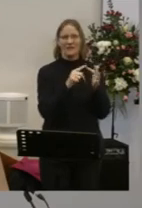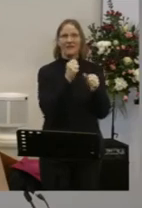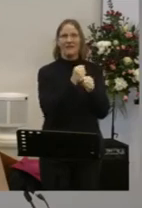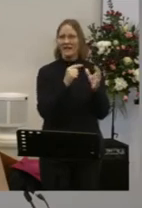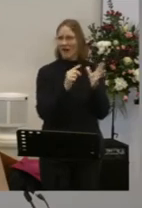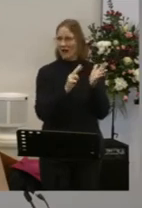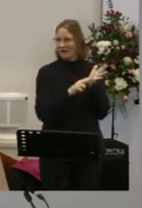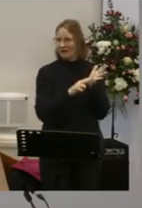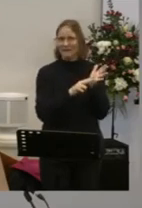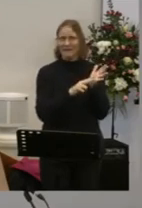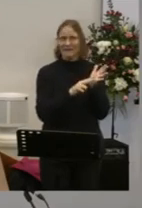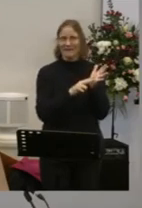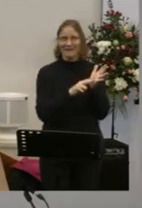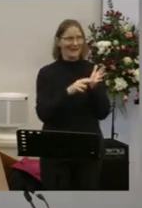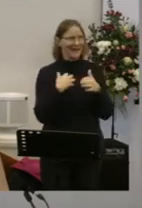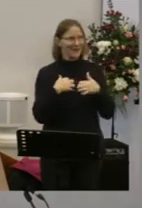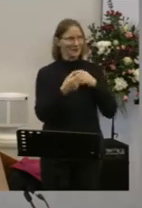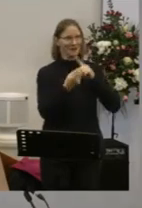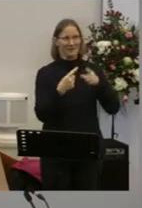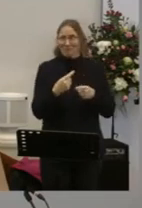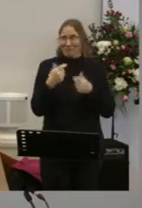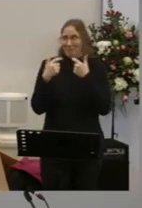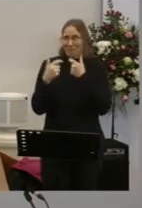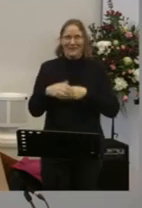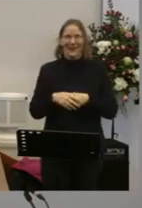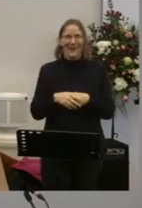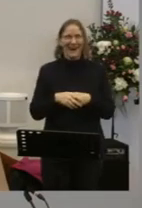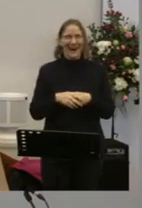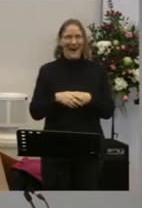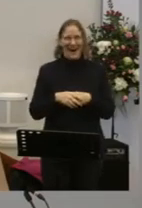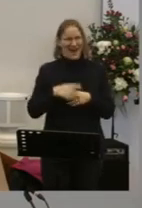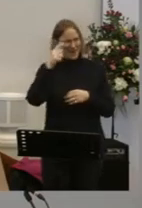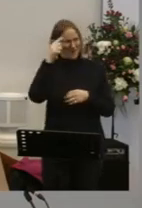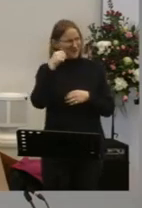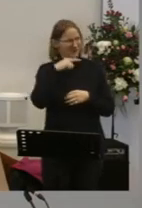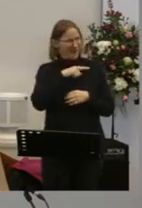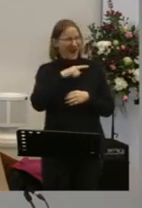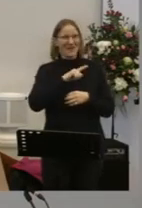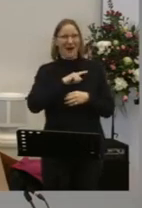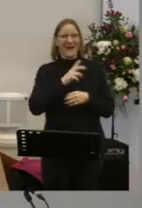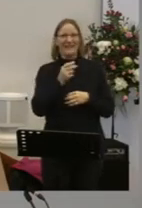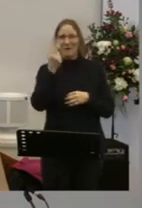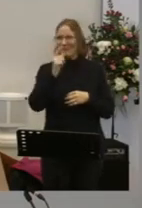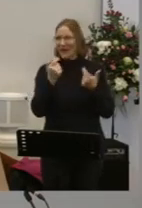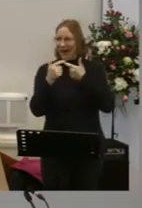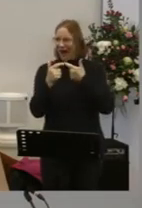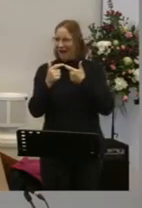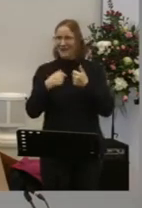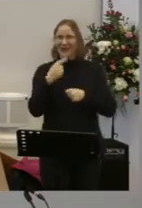That was an interesting reaction, wasn't it? I didn't know how you'd react when I said the word vegan It was mixed, wasn't it? was mixed